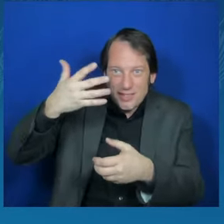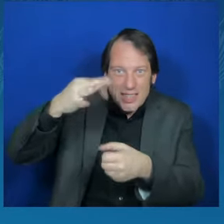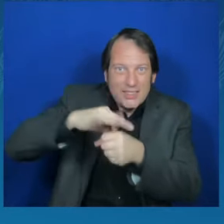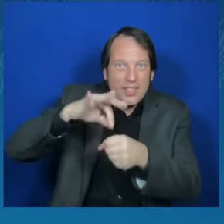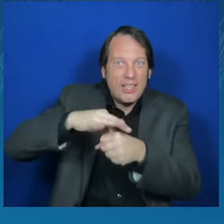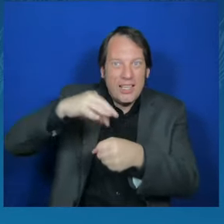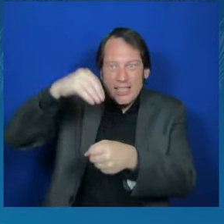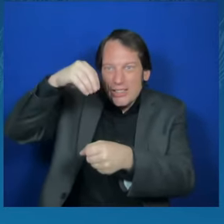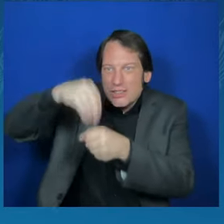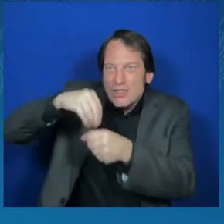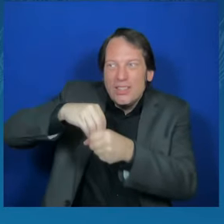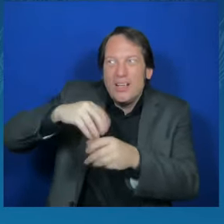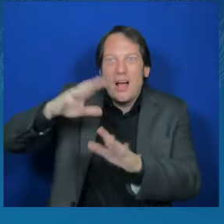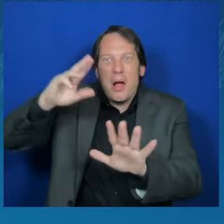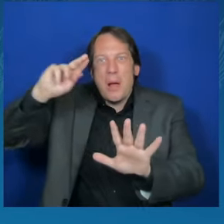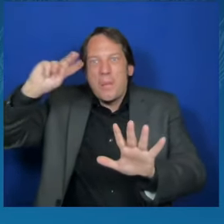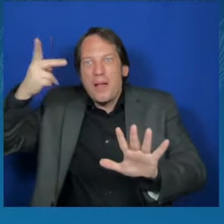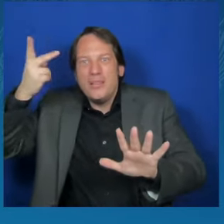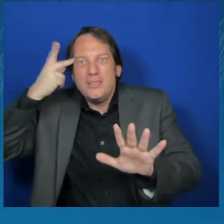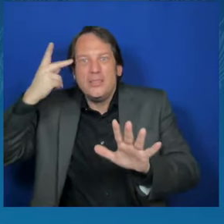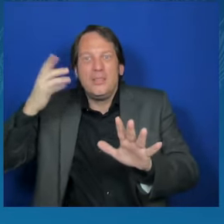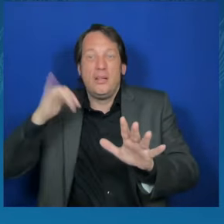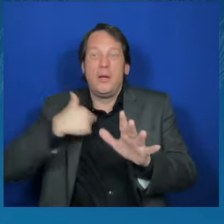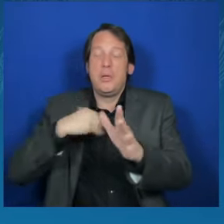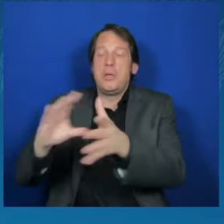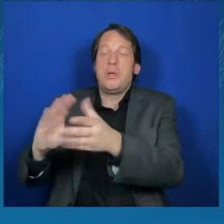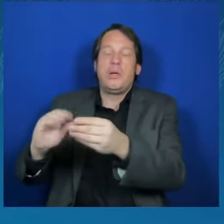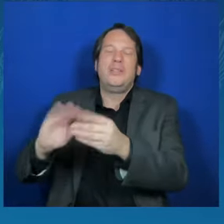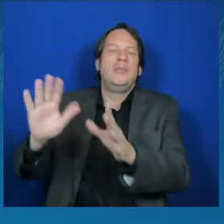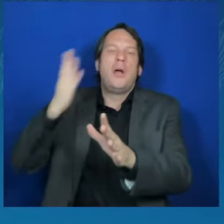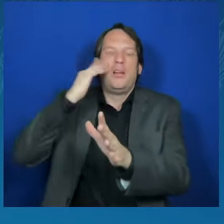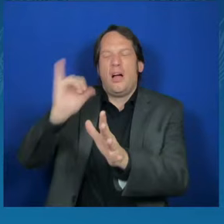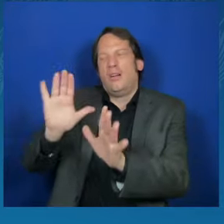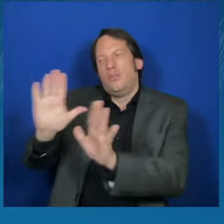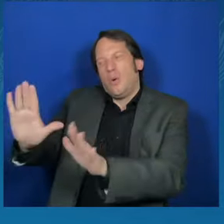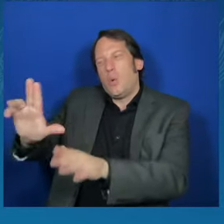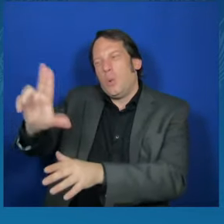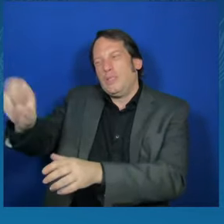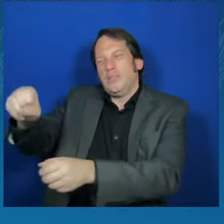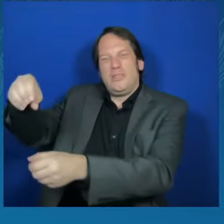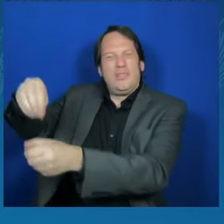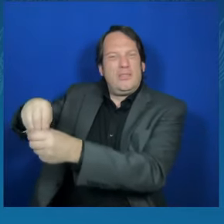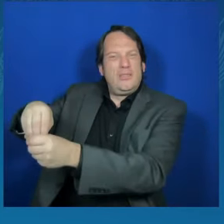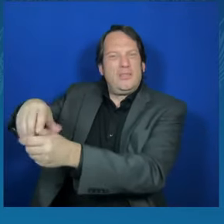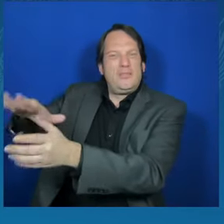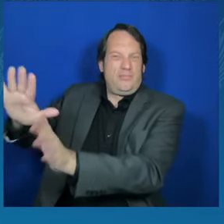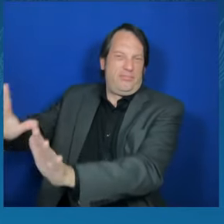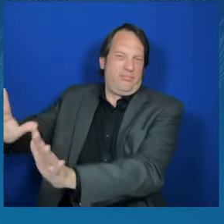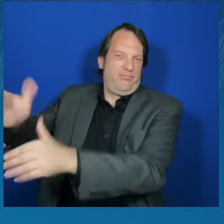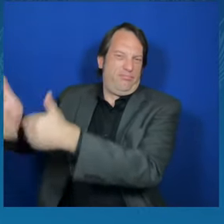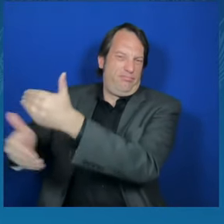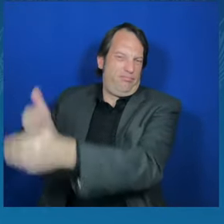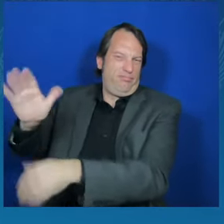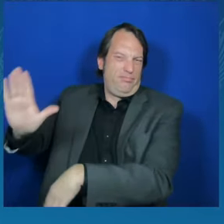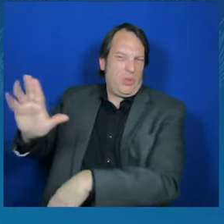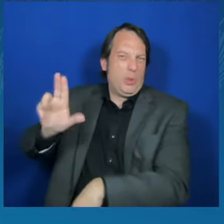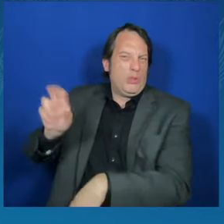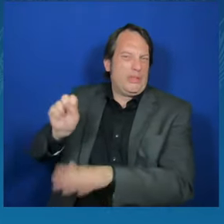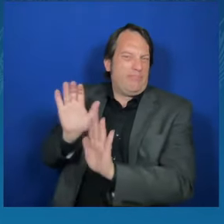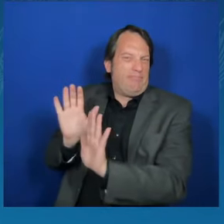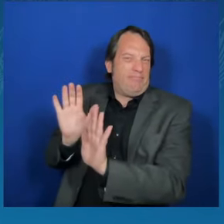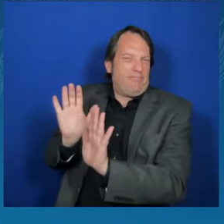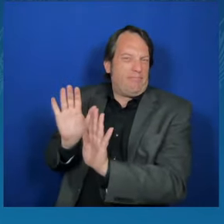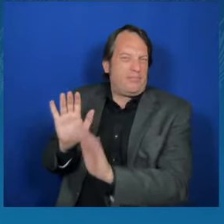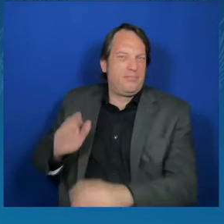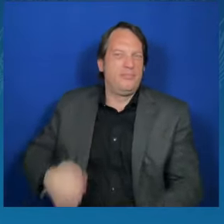internal processes in the US and of the people of the United States. But I count that